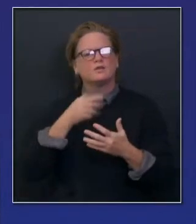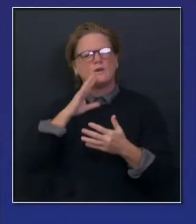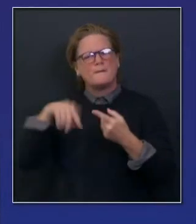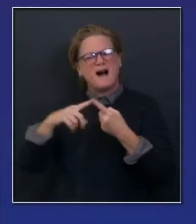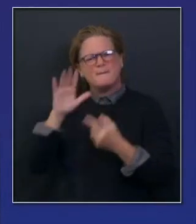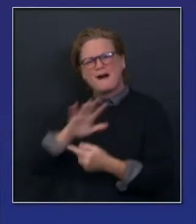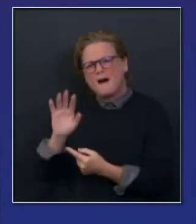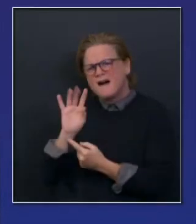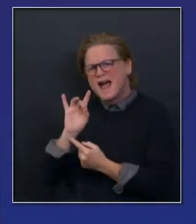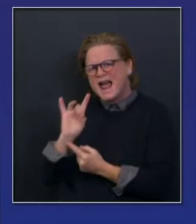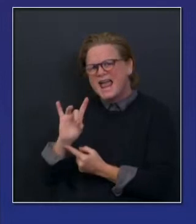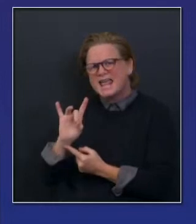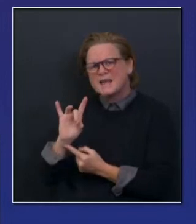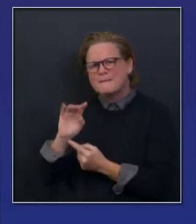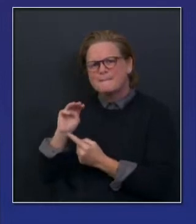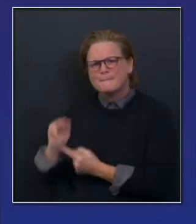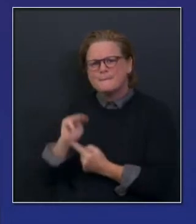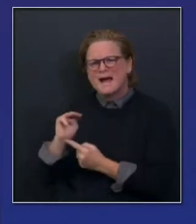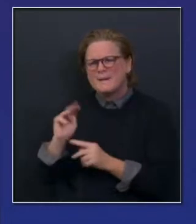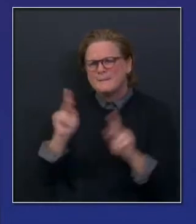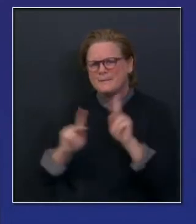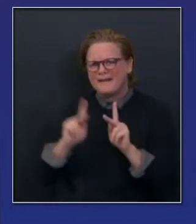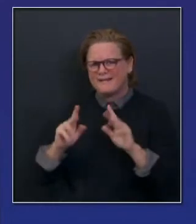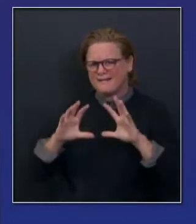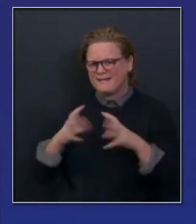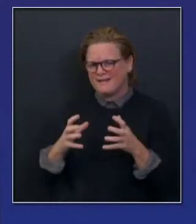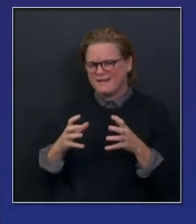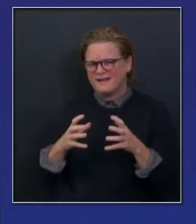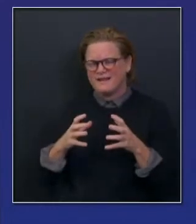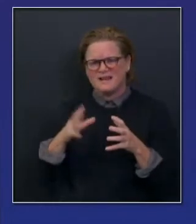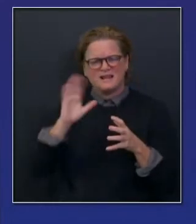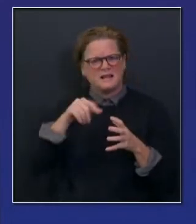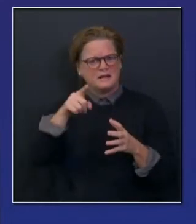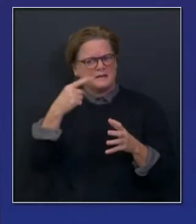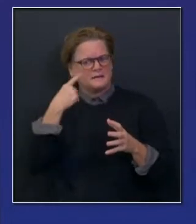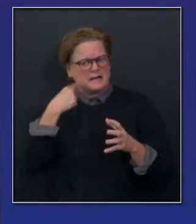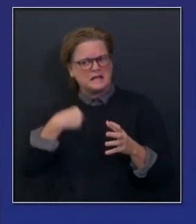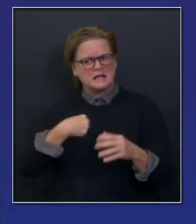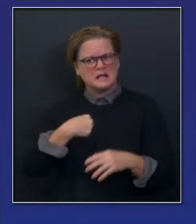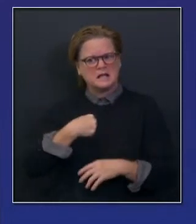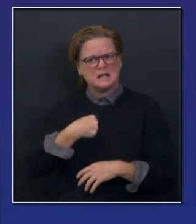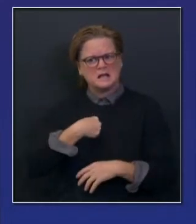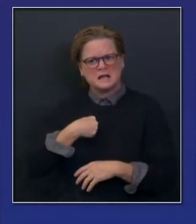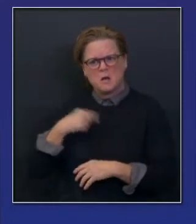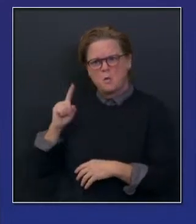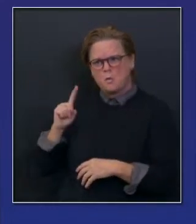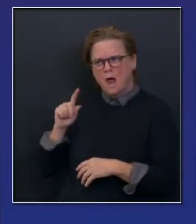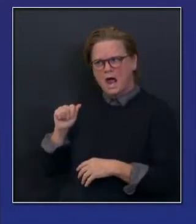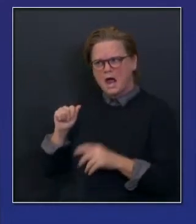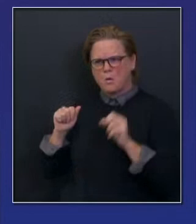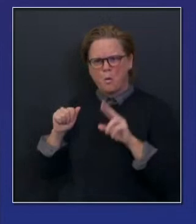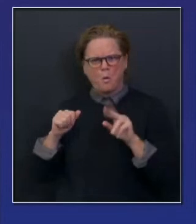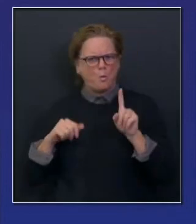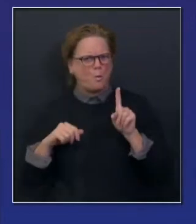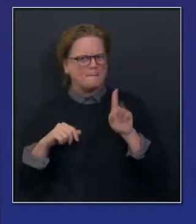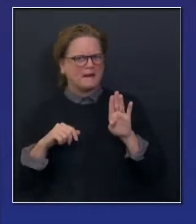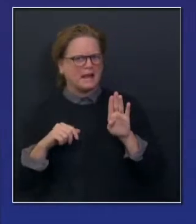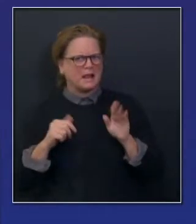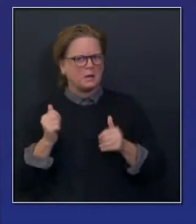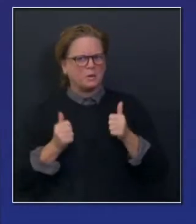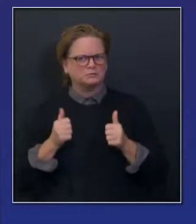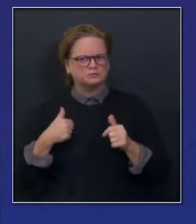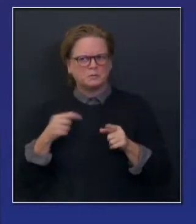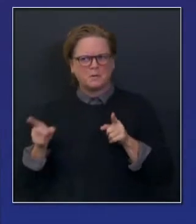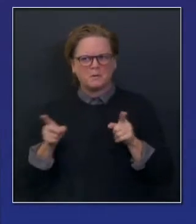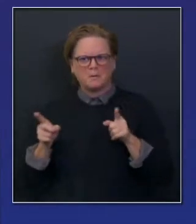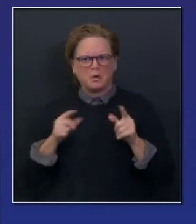asking and wondering yourselves, am I included in phase 1b? And phase 1b is currently being discussed.